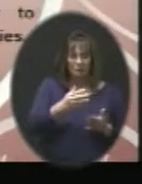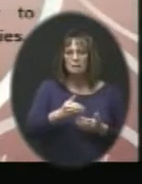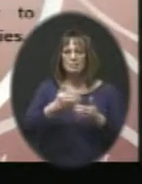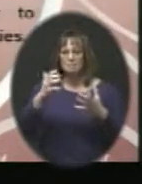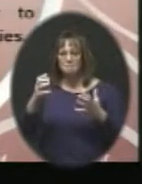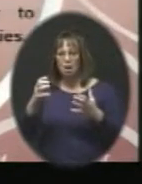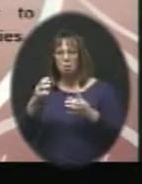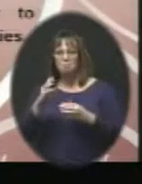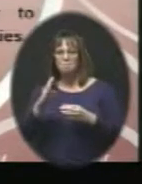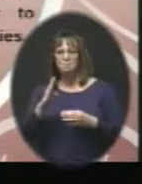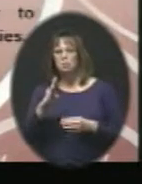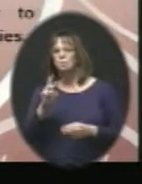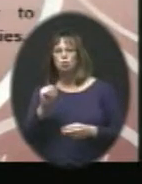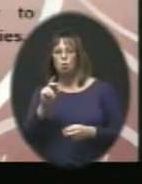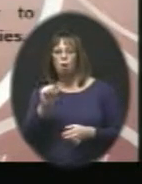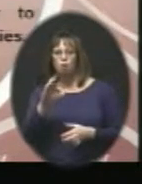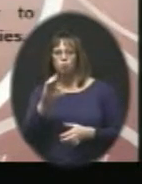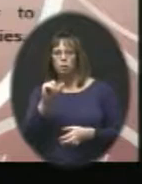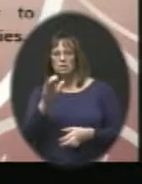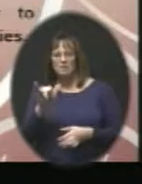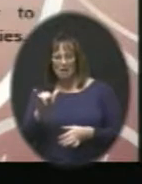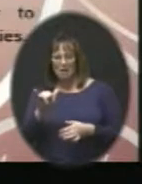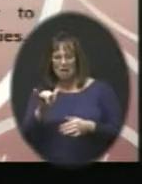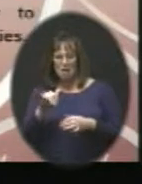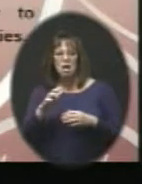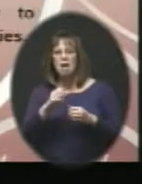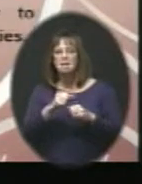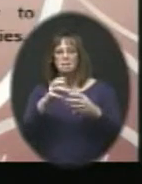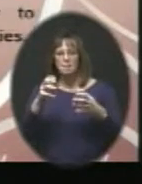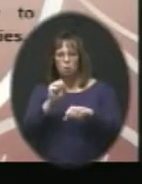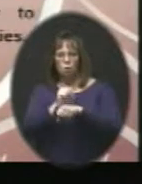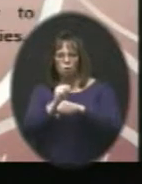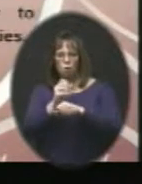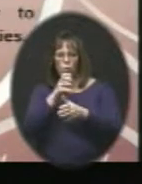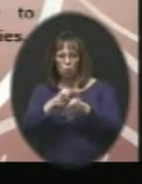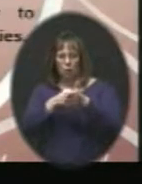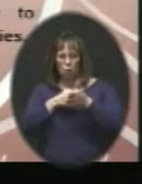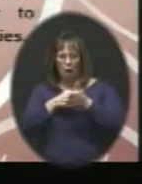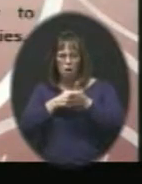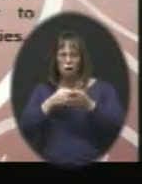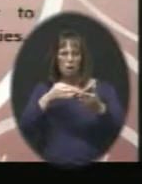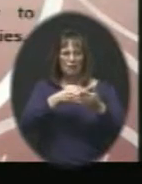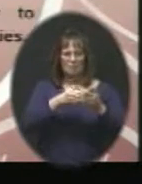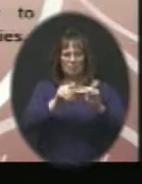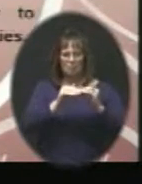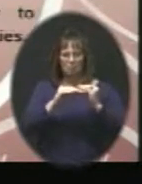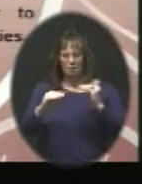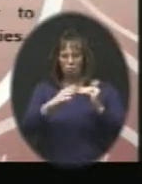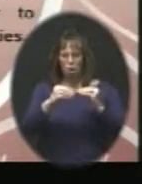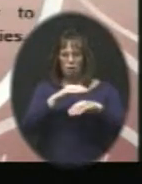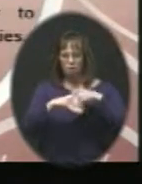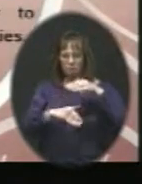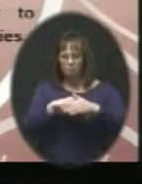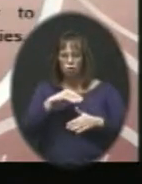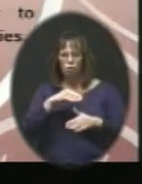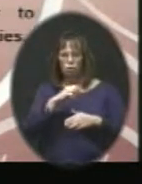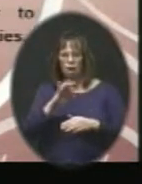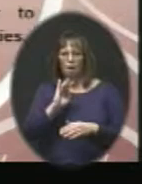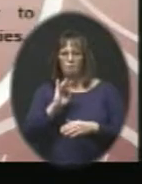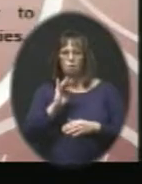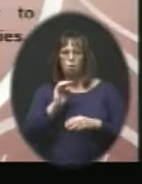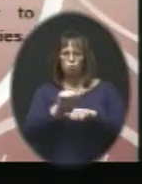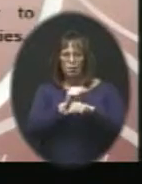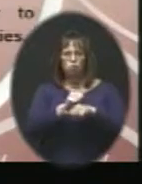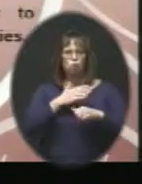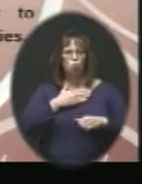of bureaucracy you're willing to create, the amount of work that it's going to take against the level and comfort of risk